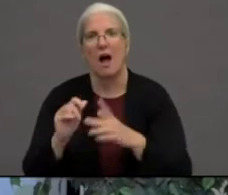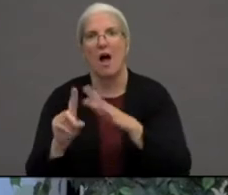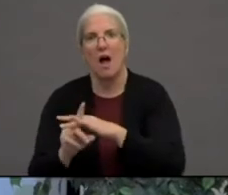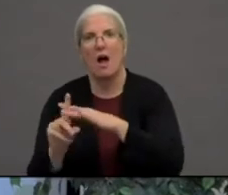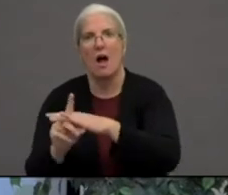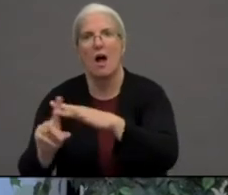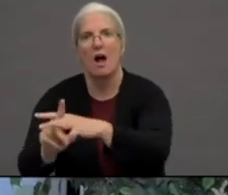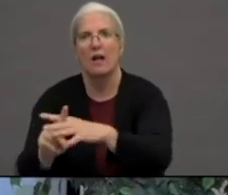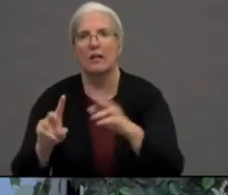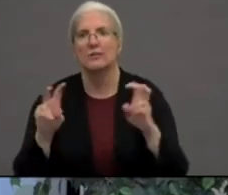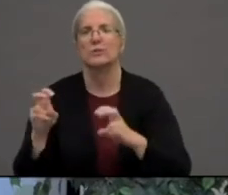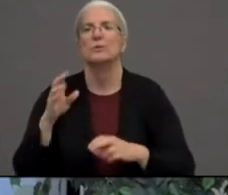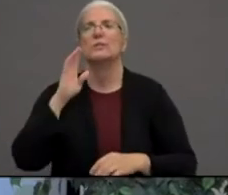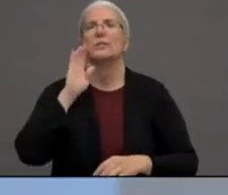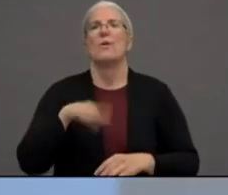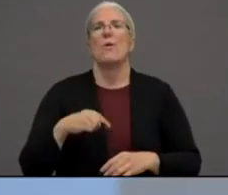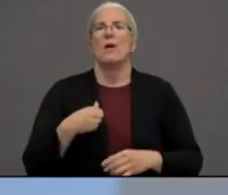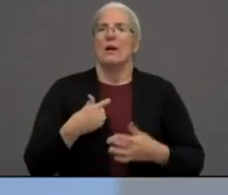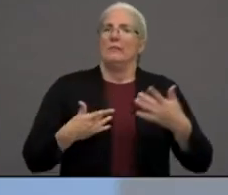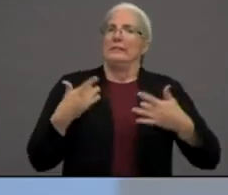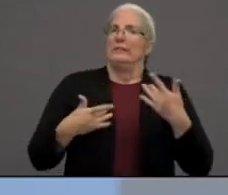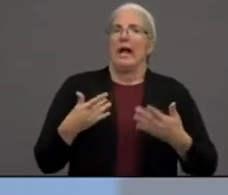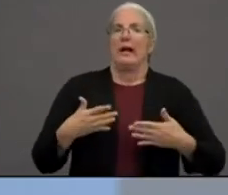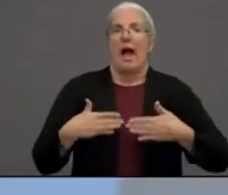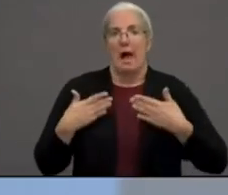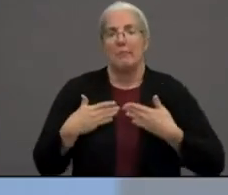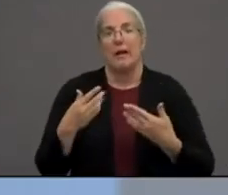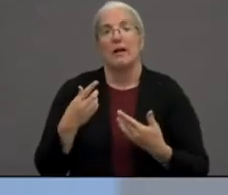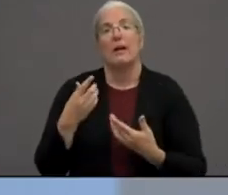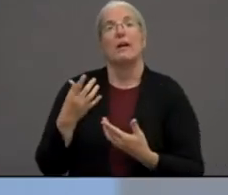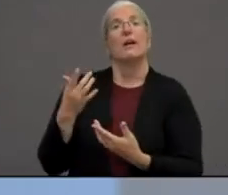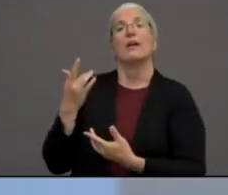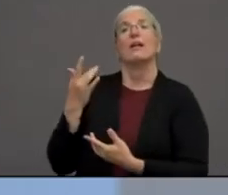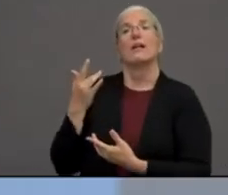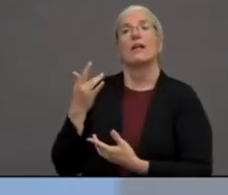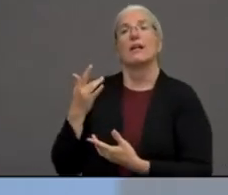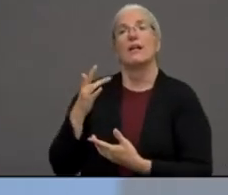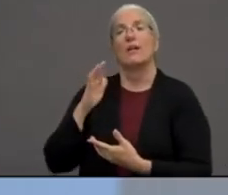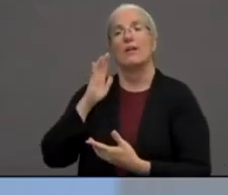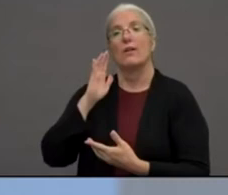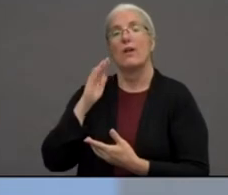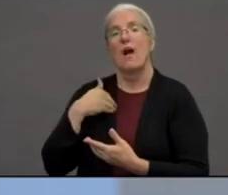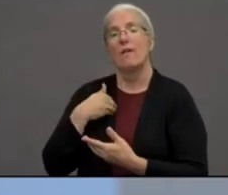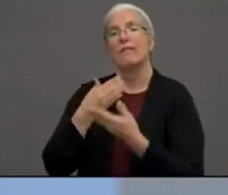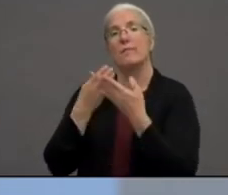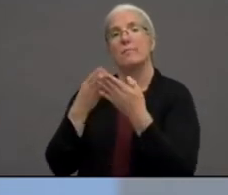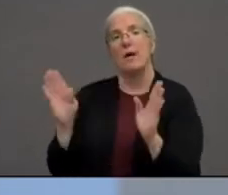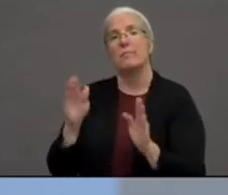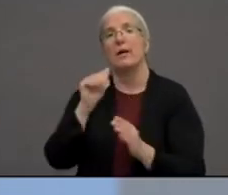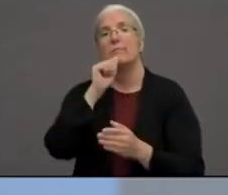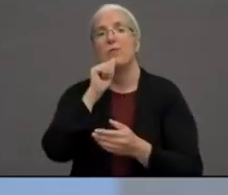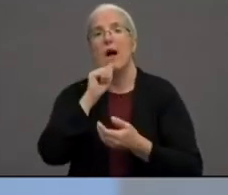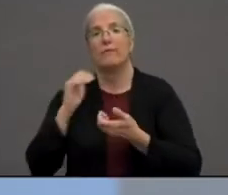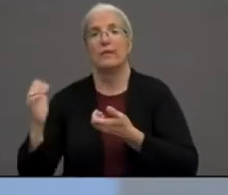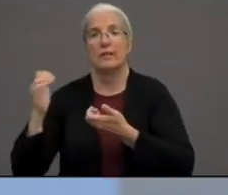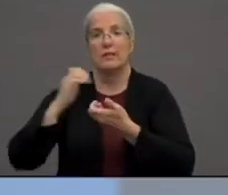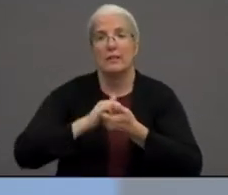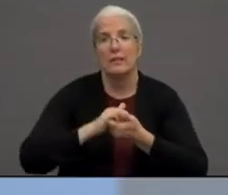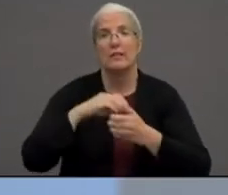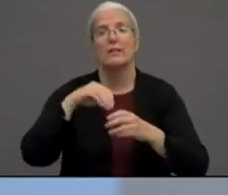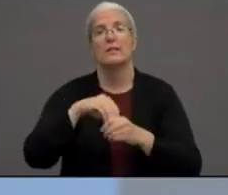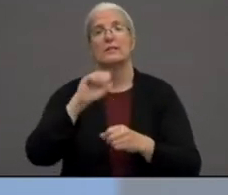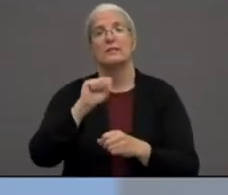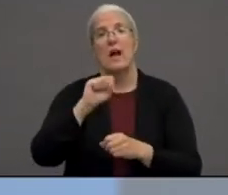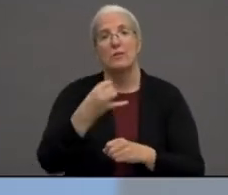happy that our public-private partnerships like the City of San Jose and the County of Santa Clara and